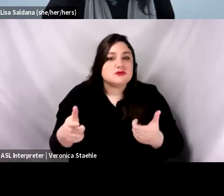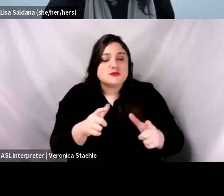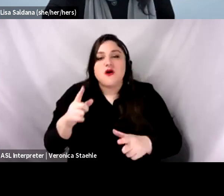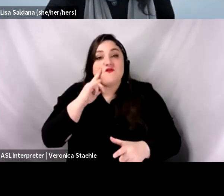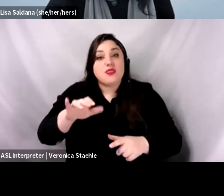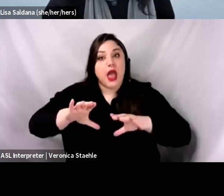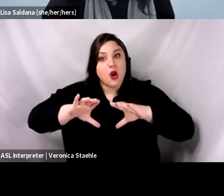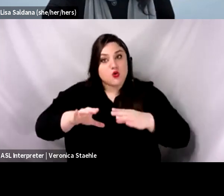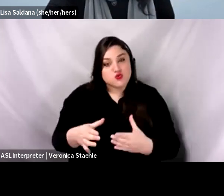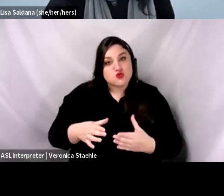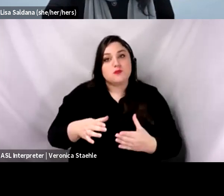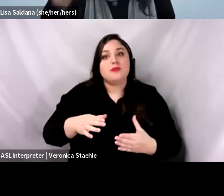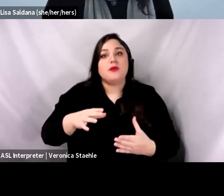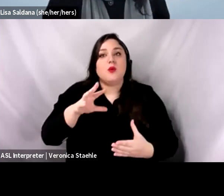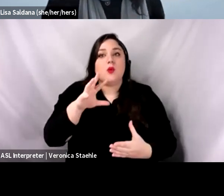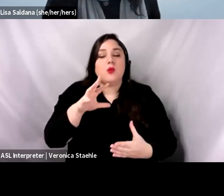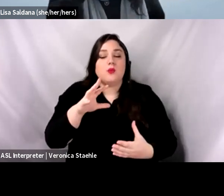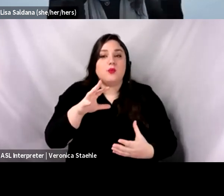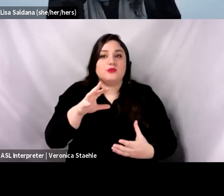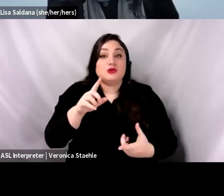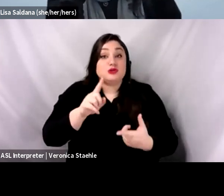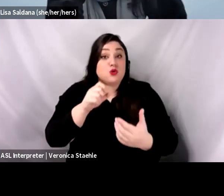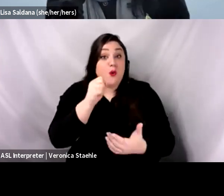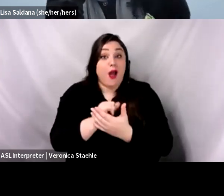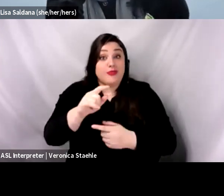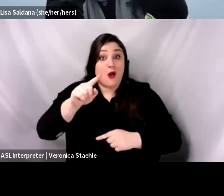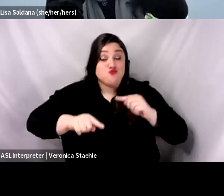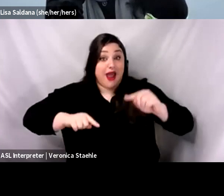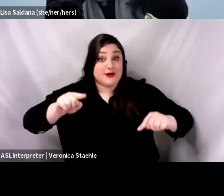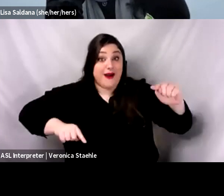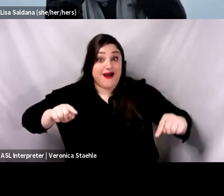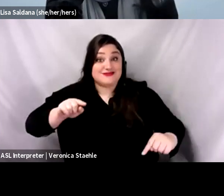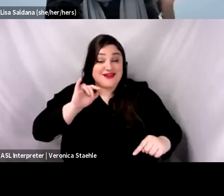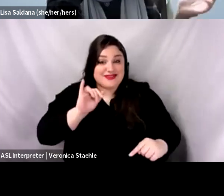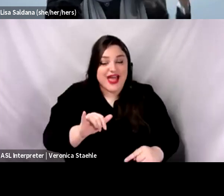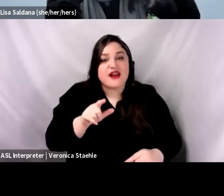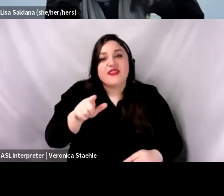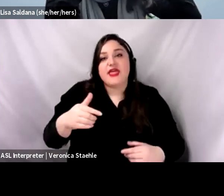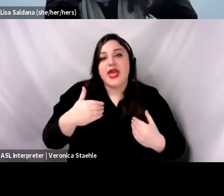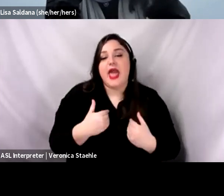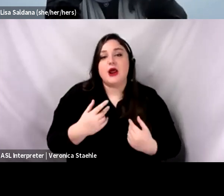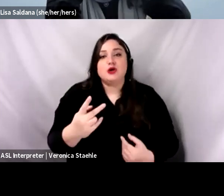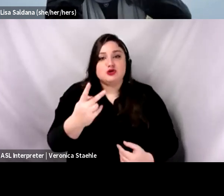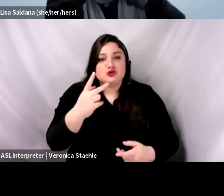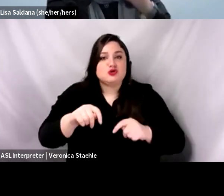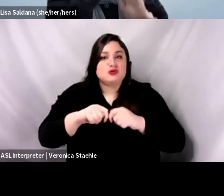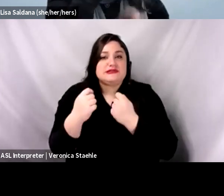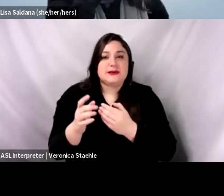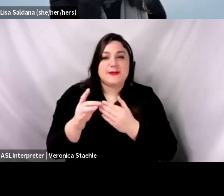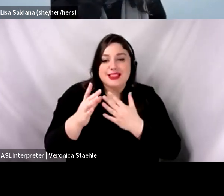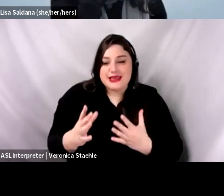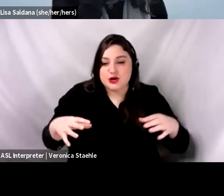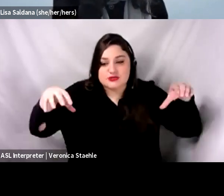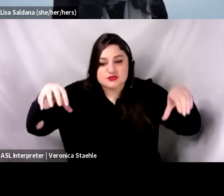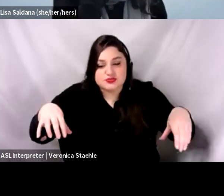to the strategy. They assess the degree to which leaders or team leaders talked about safety.